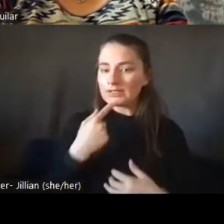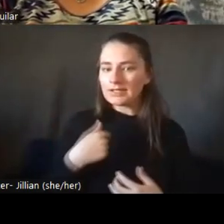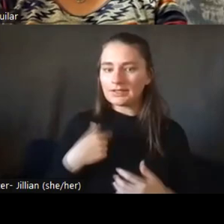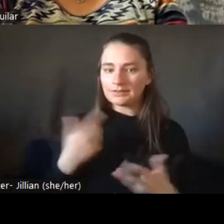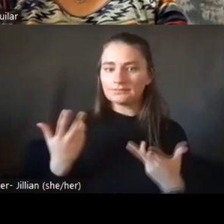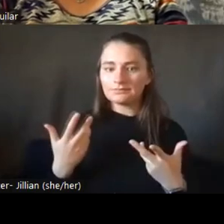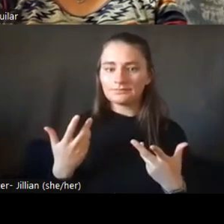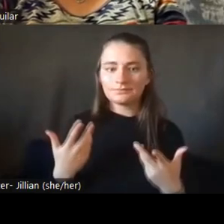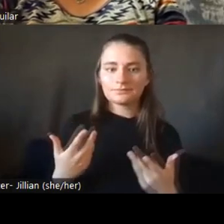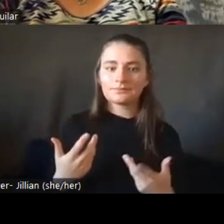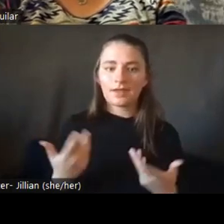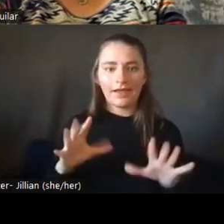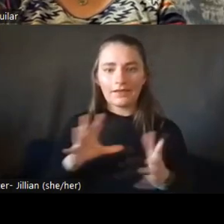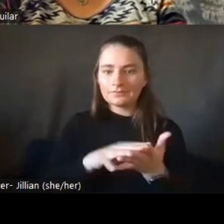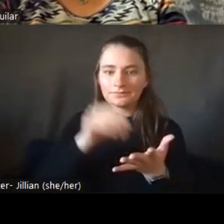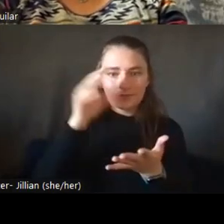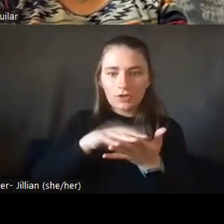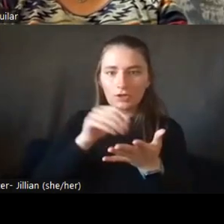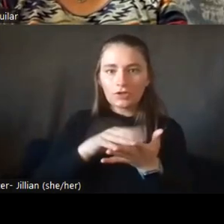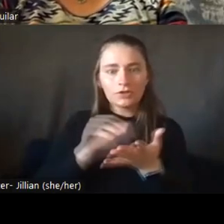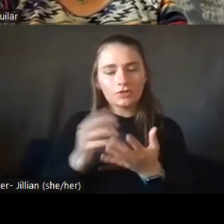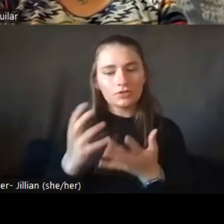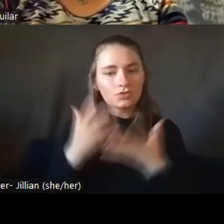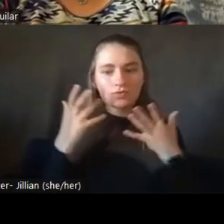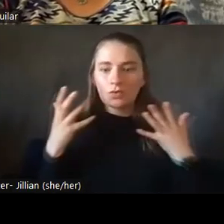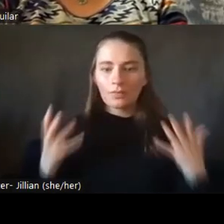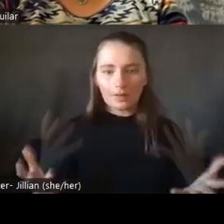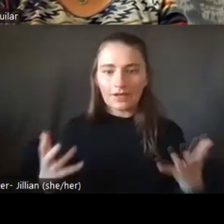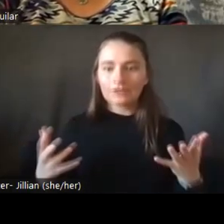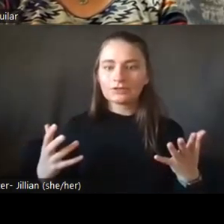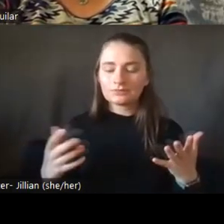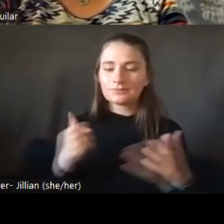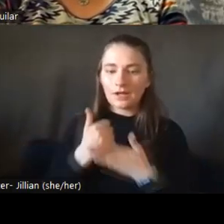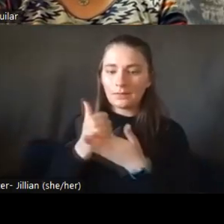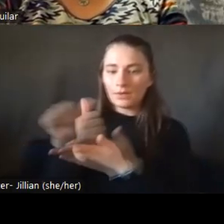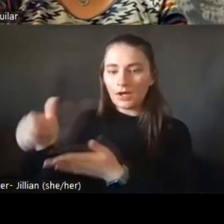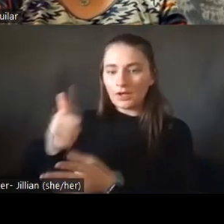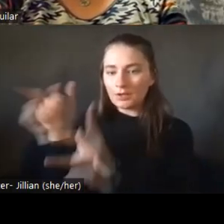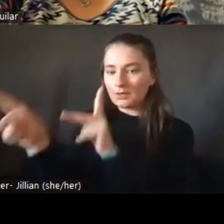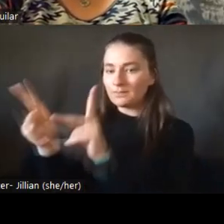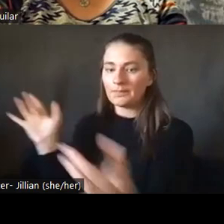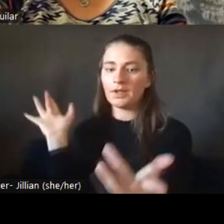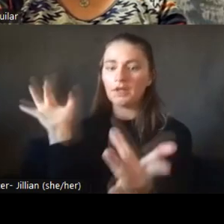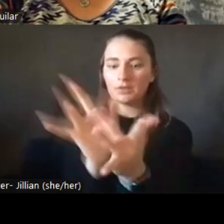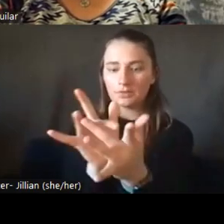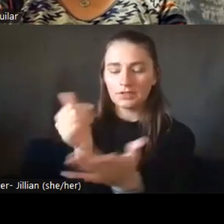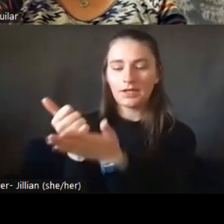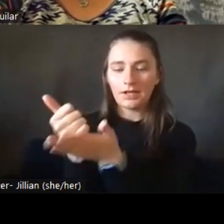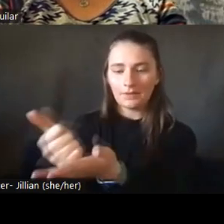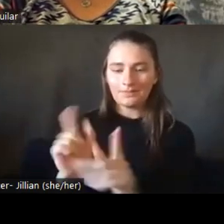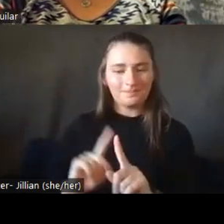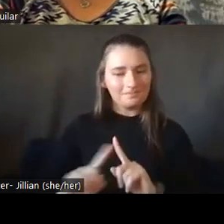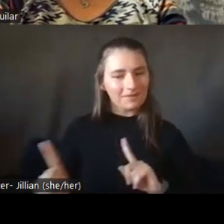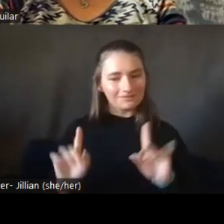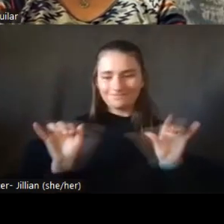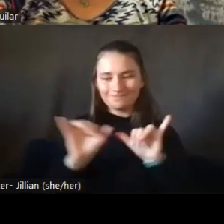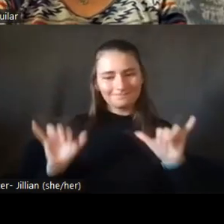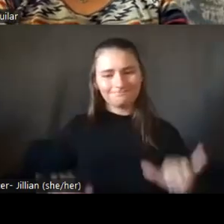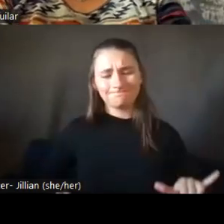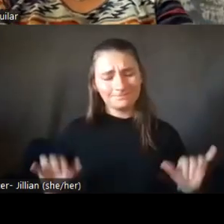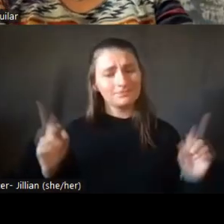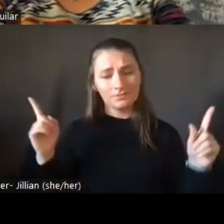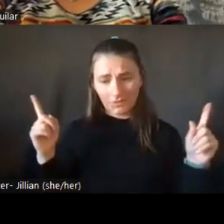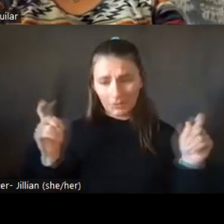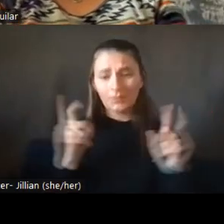a lot. I love helping other people get the help that they need. But the system, unfortunately, is still so complex